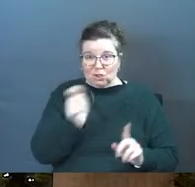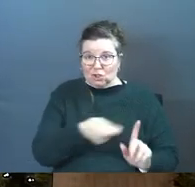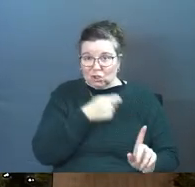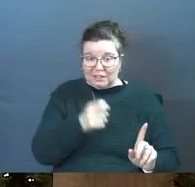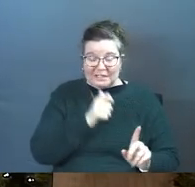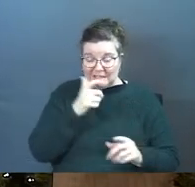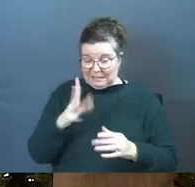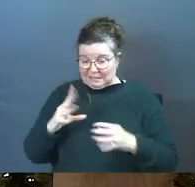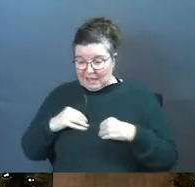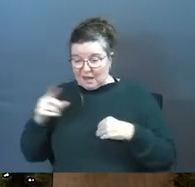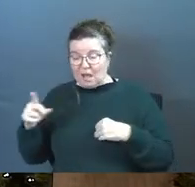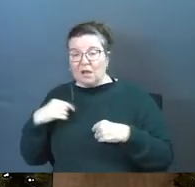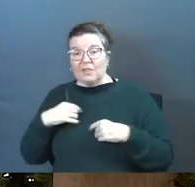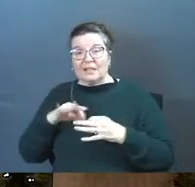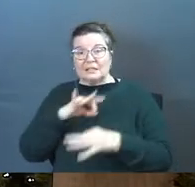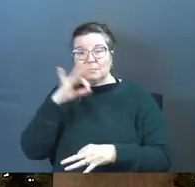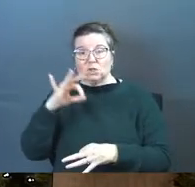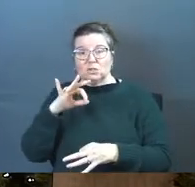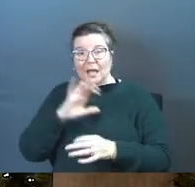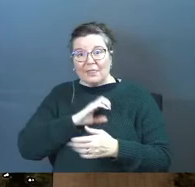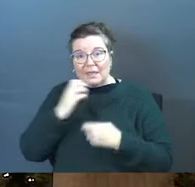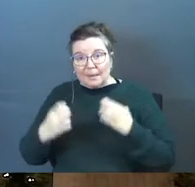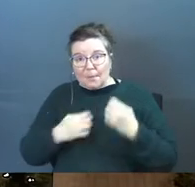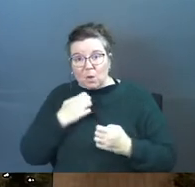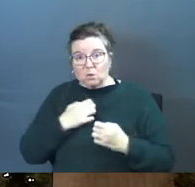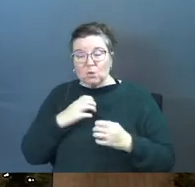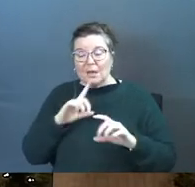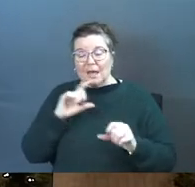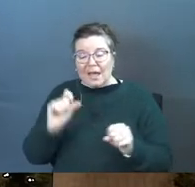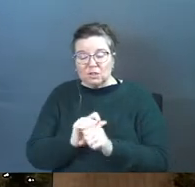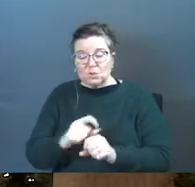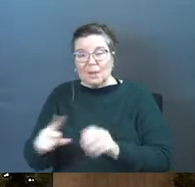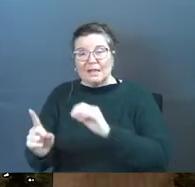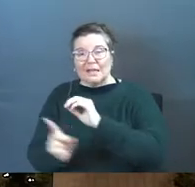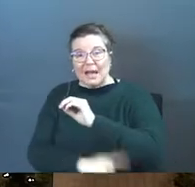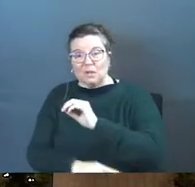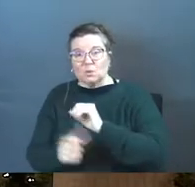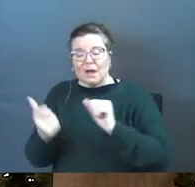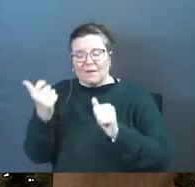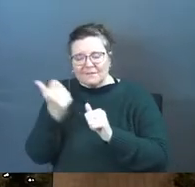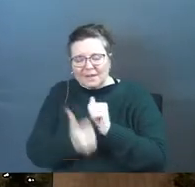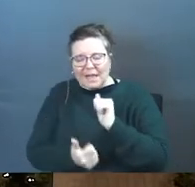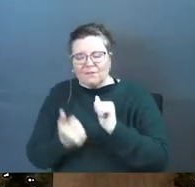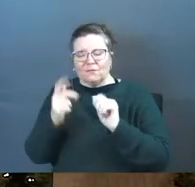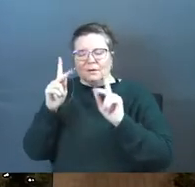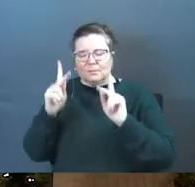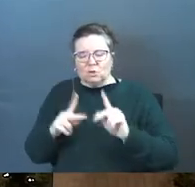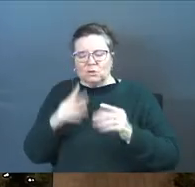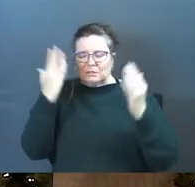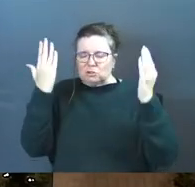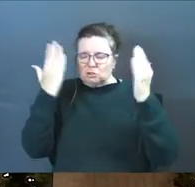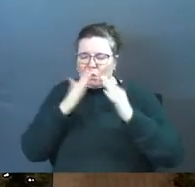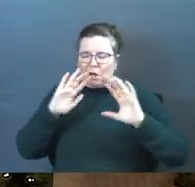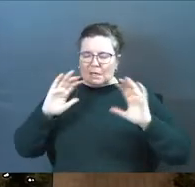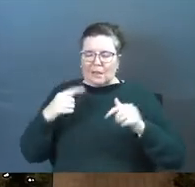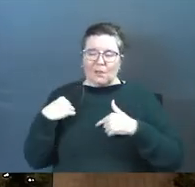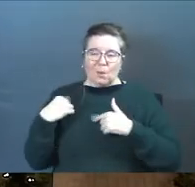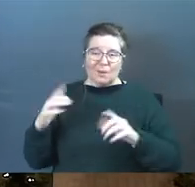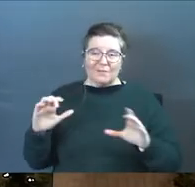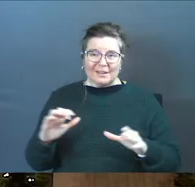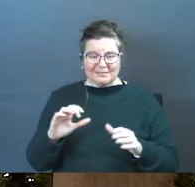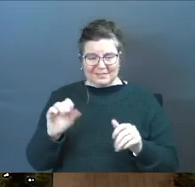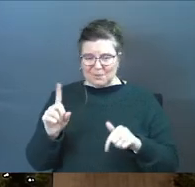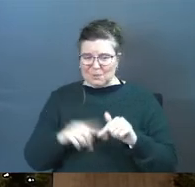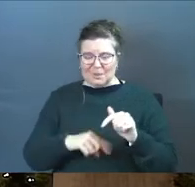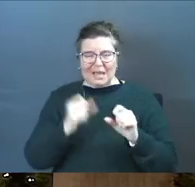he's talking about taking on the spiritual and the emotional actual consequence of every single dark act we've ever done